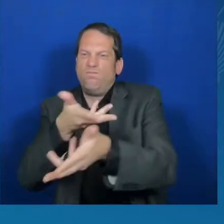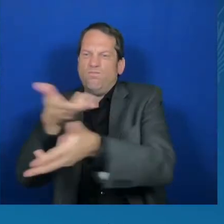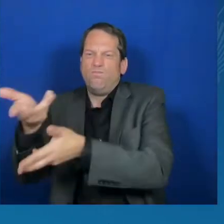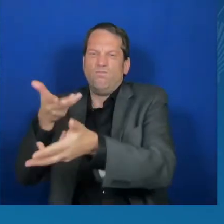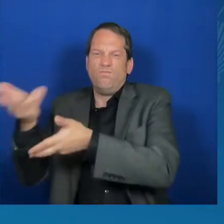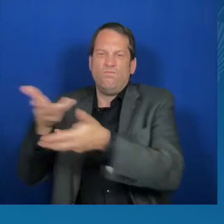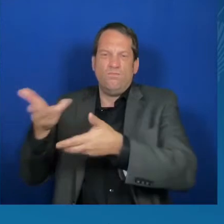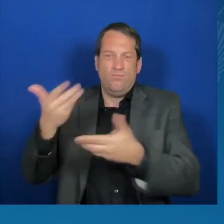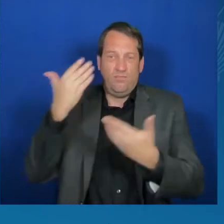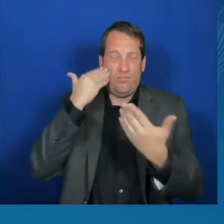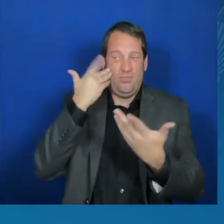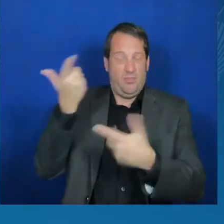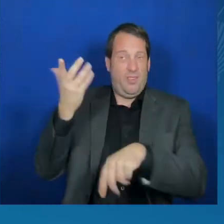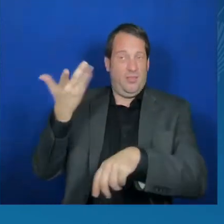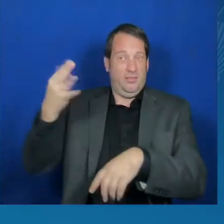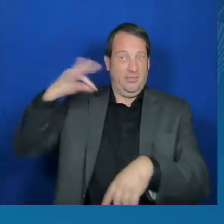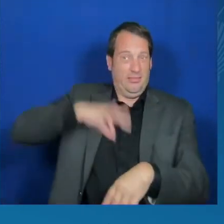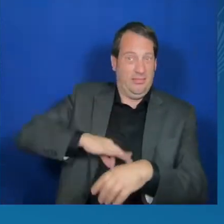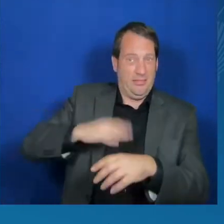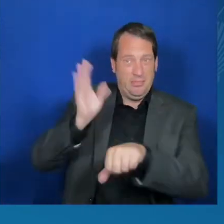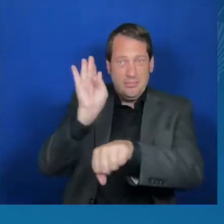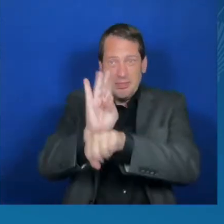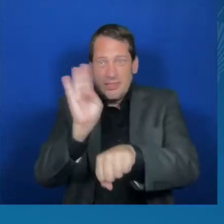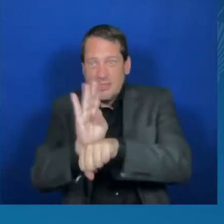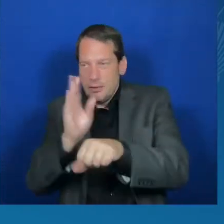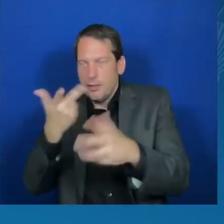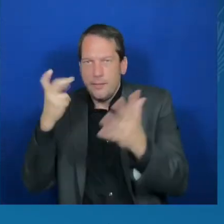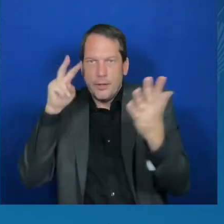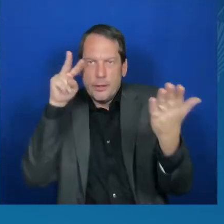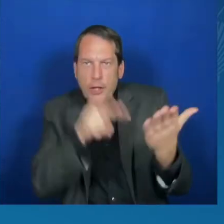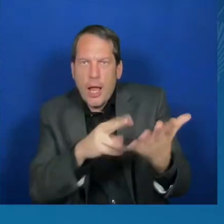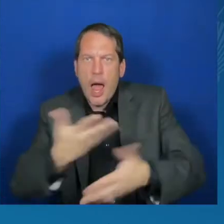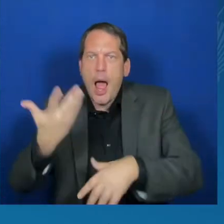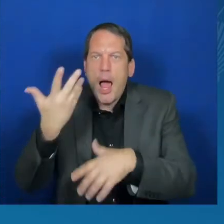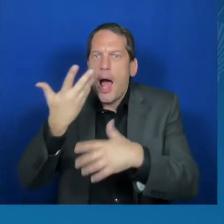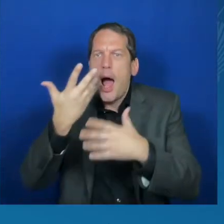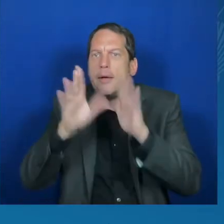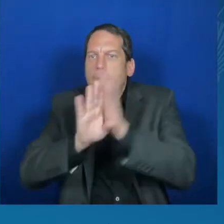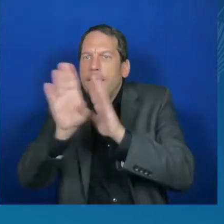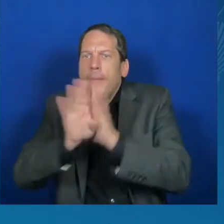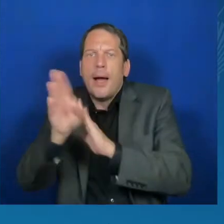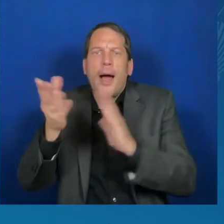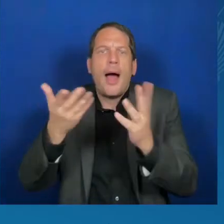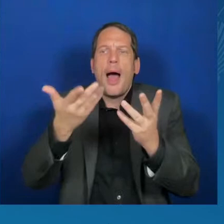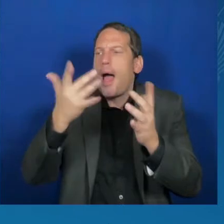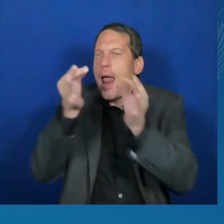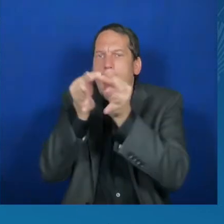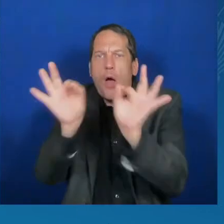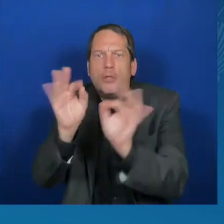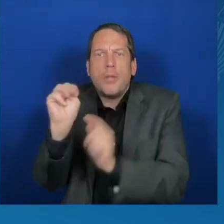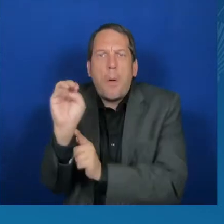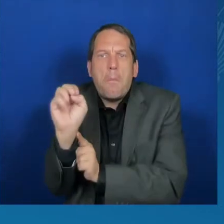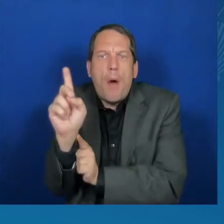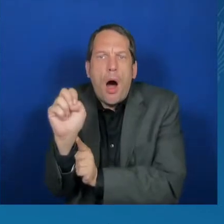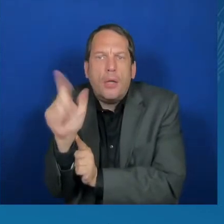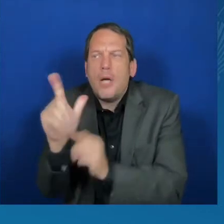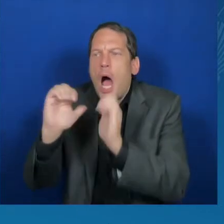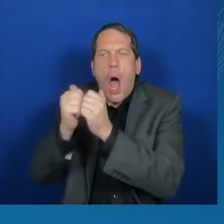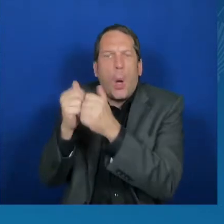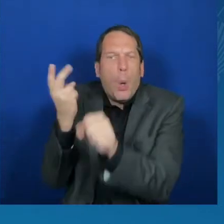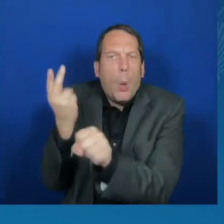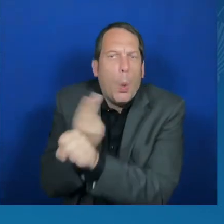and making decisions about how these models are built, trained, tested, and secured.